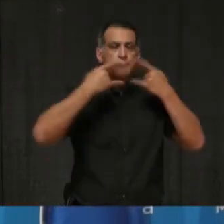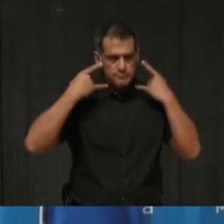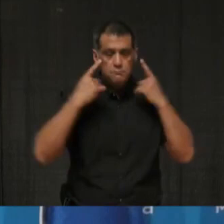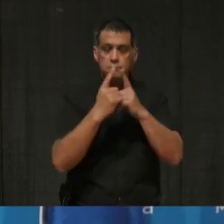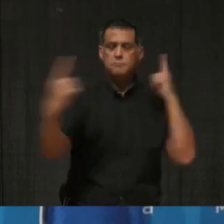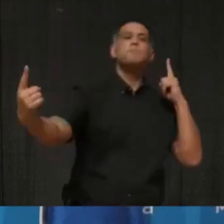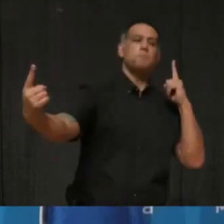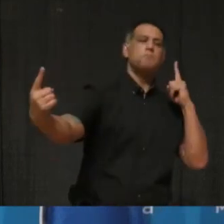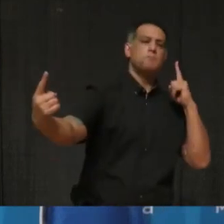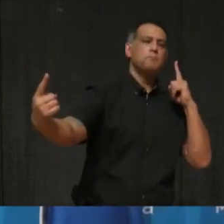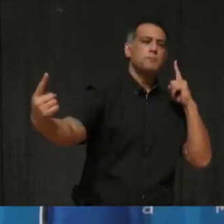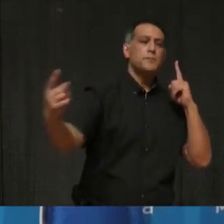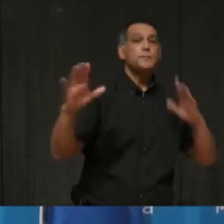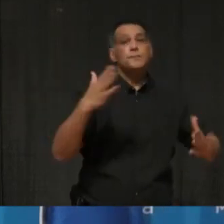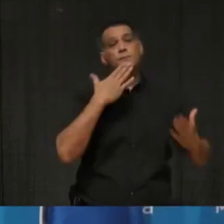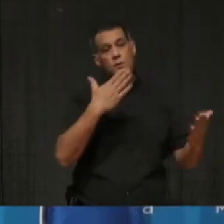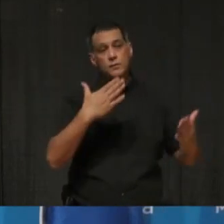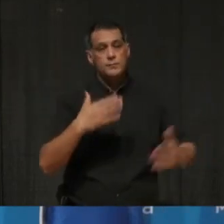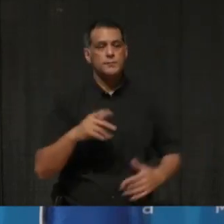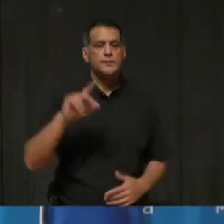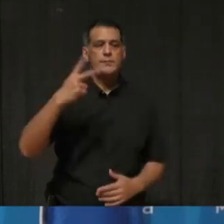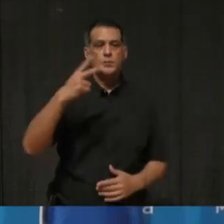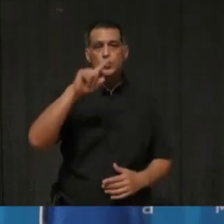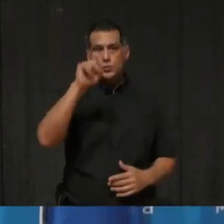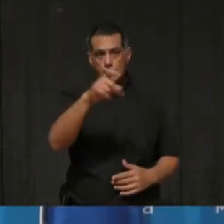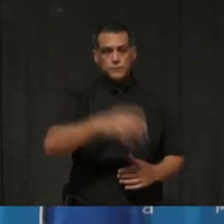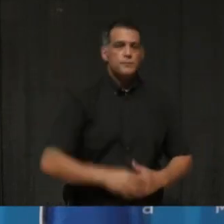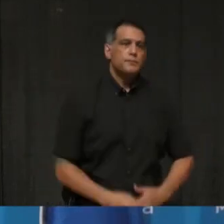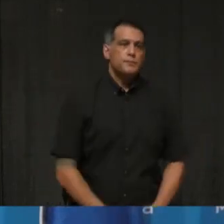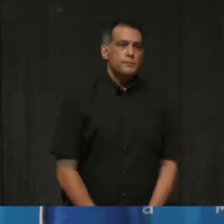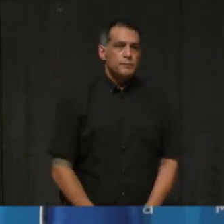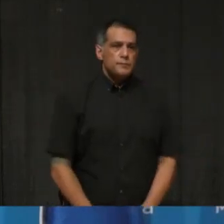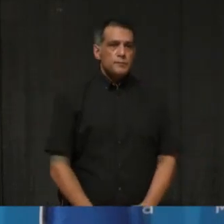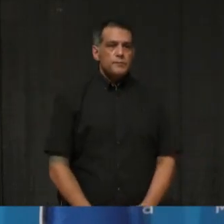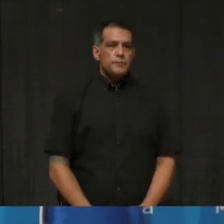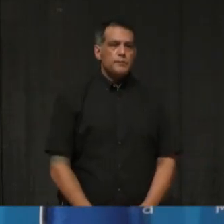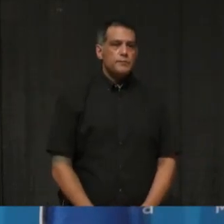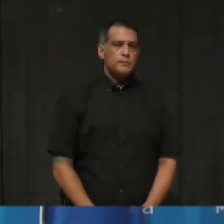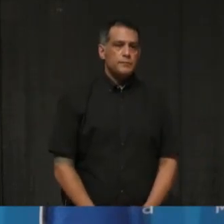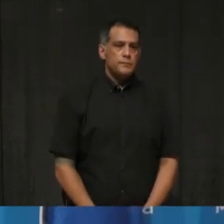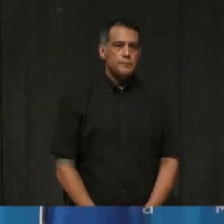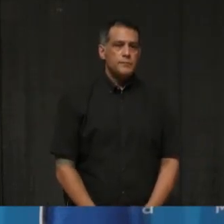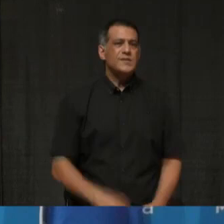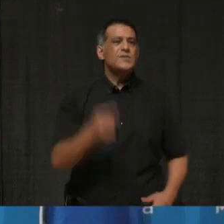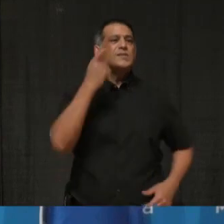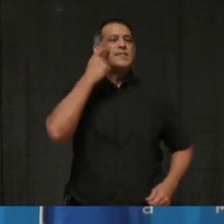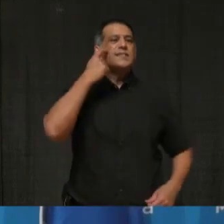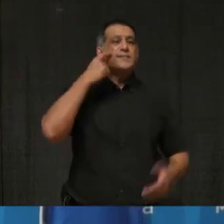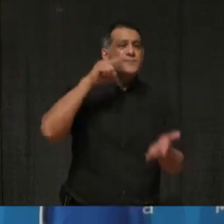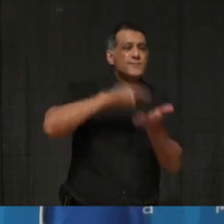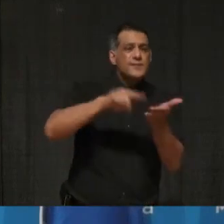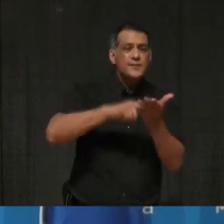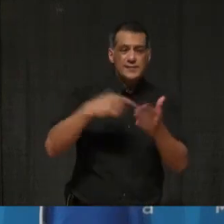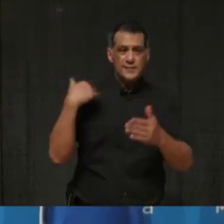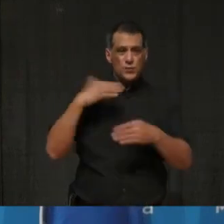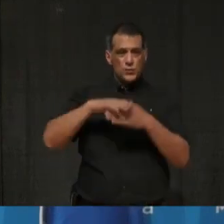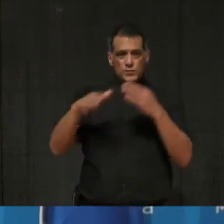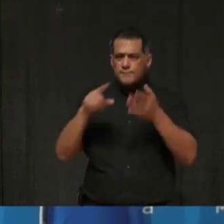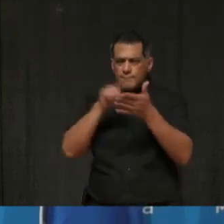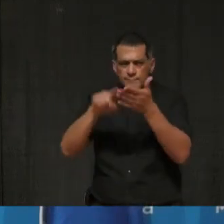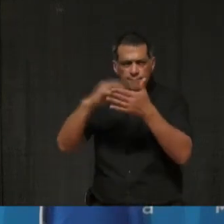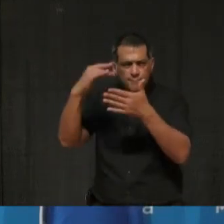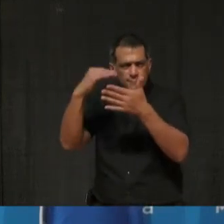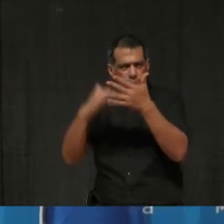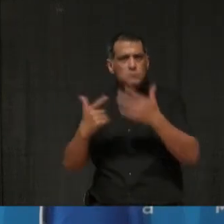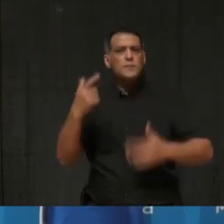Thank you. And, uh, my follow-up question is about, uh, the, um, that took place, uh, over the weekend. I you mentioned that, I know the